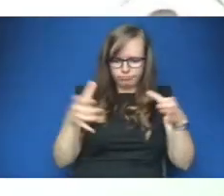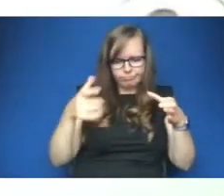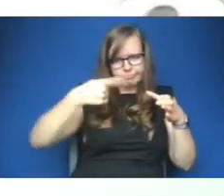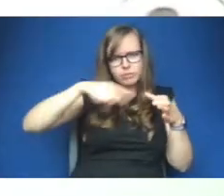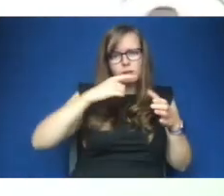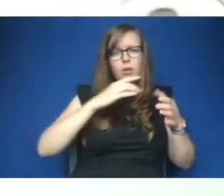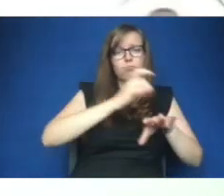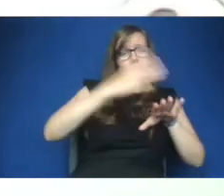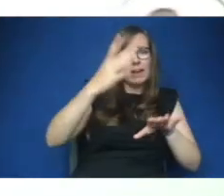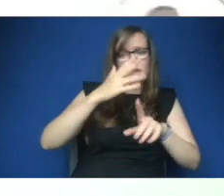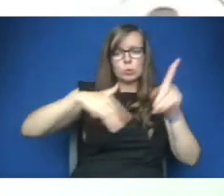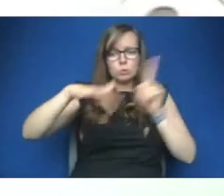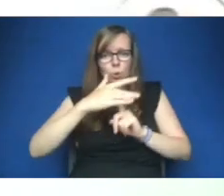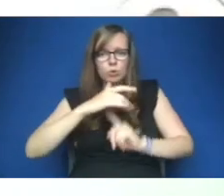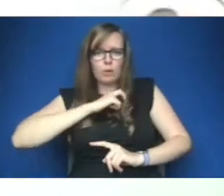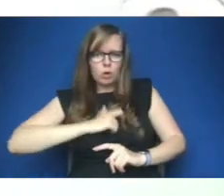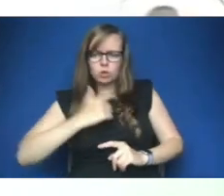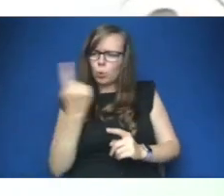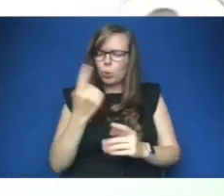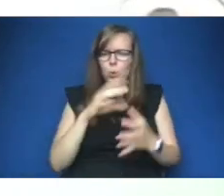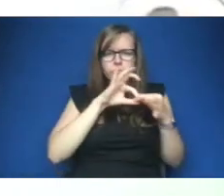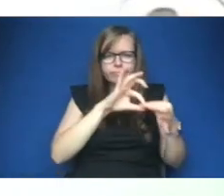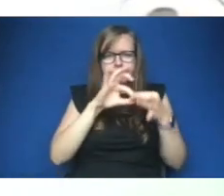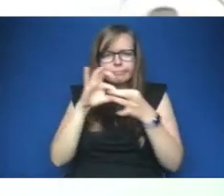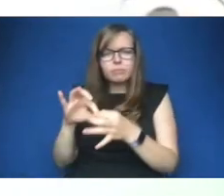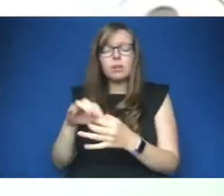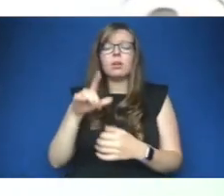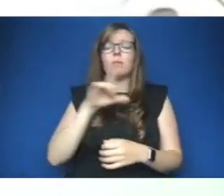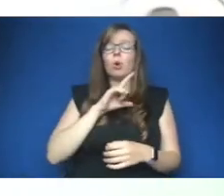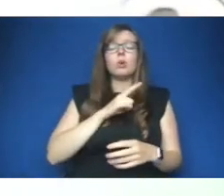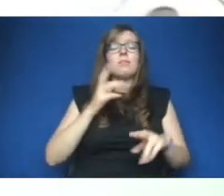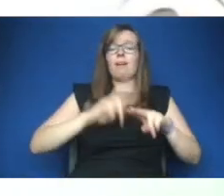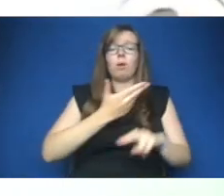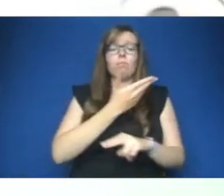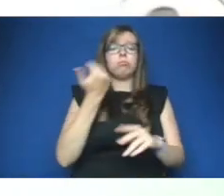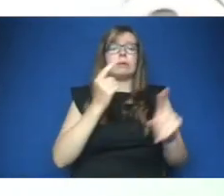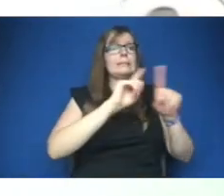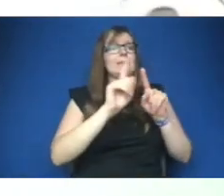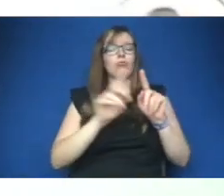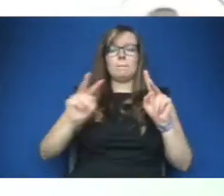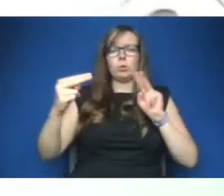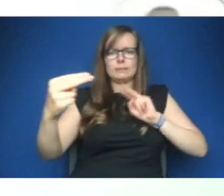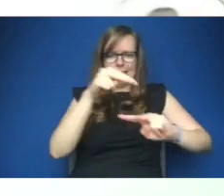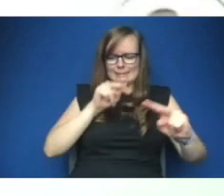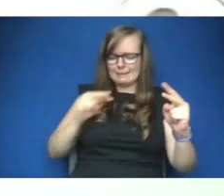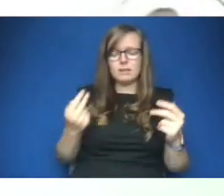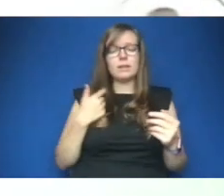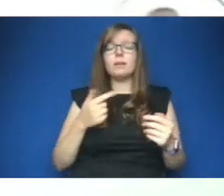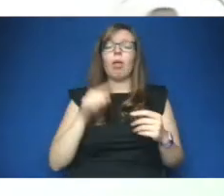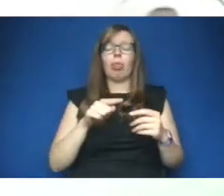and personal because without hearing different perspectives it is difficult to change the status quo